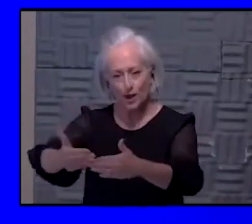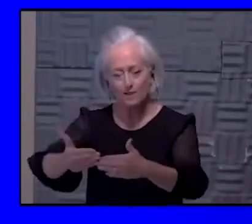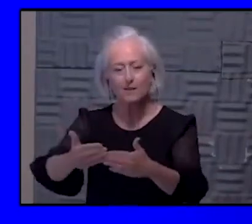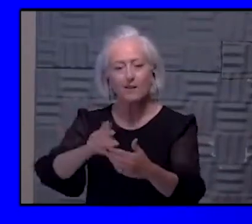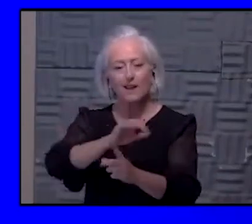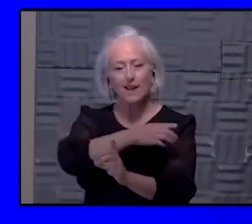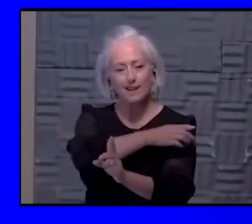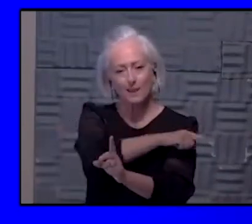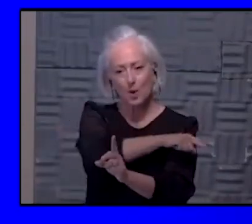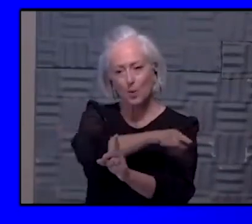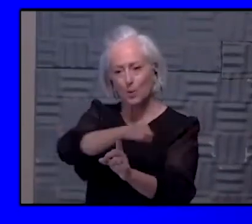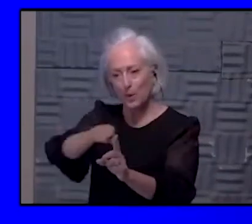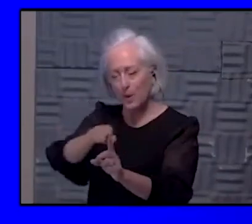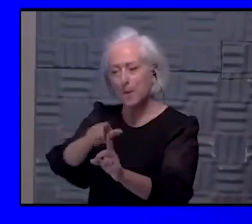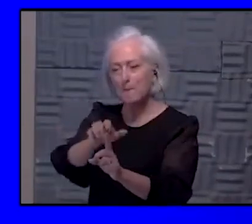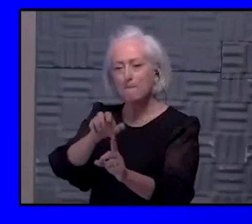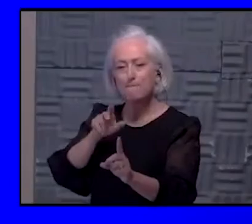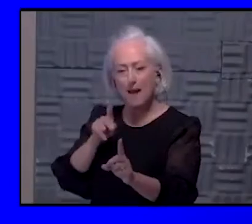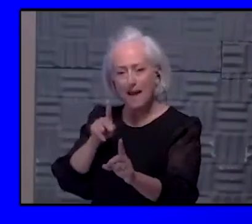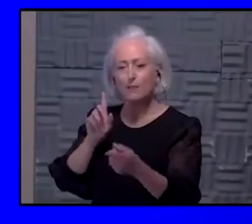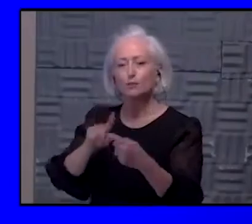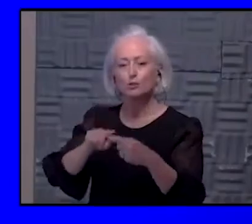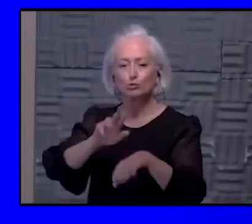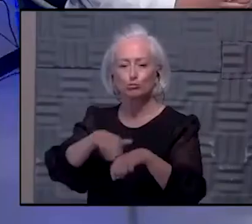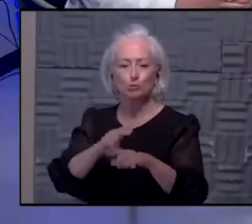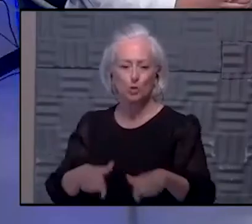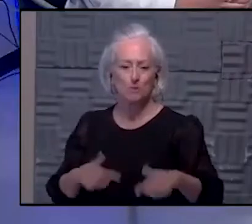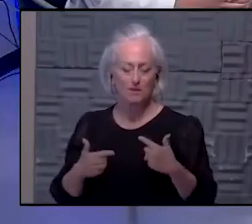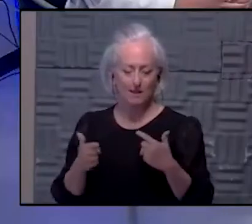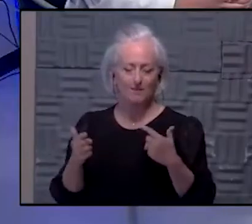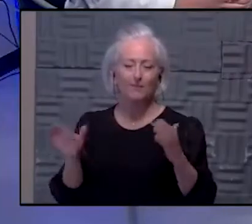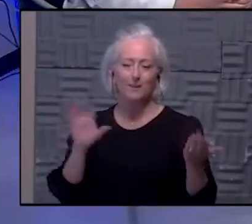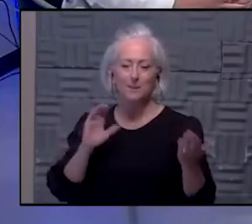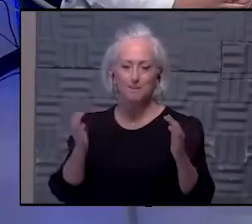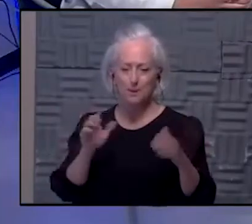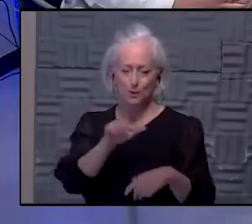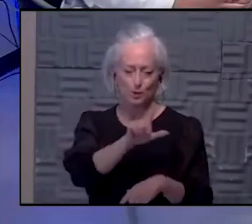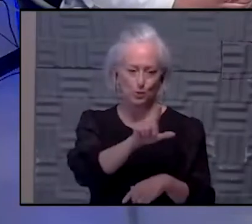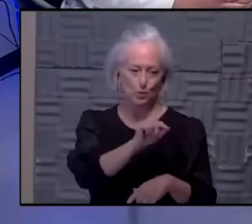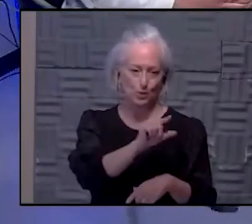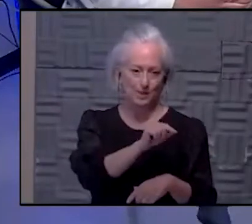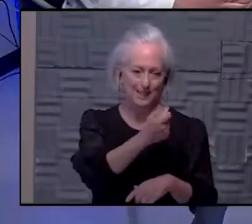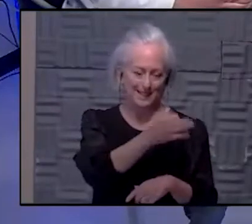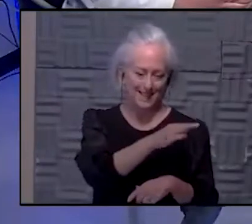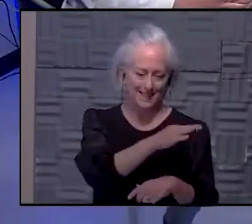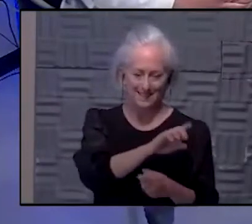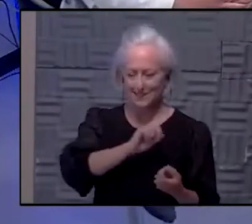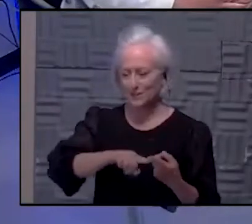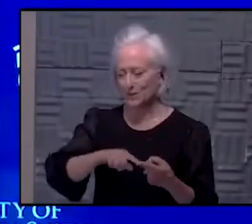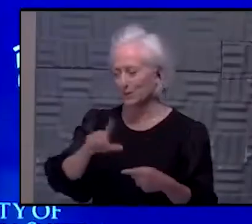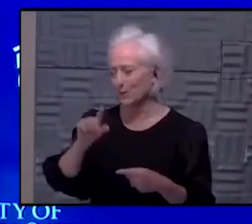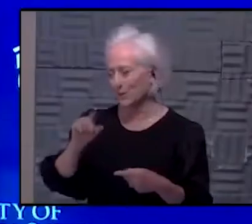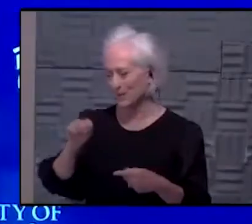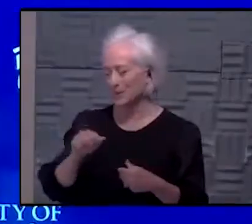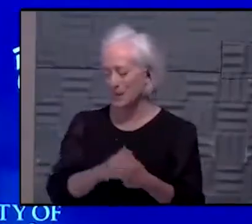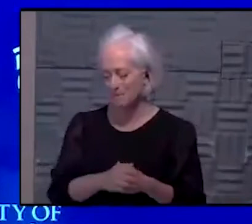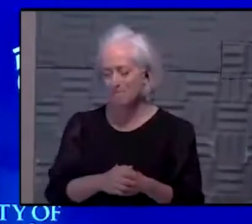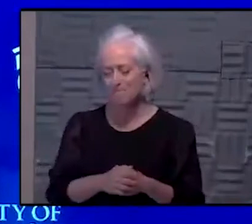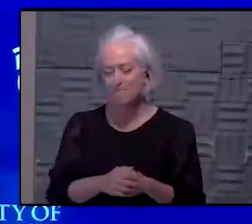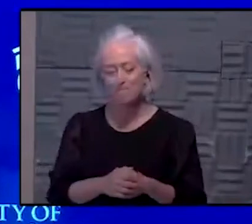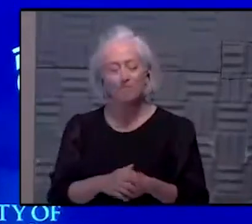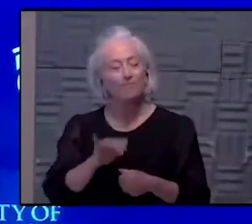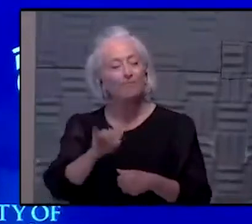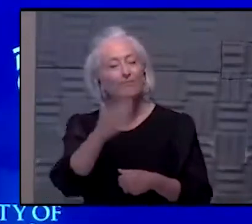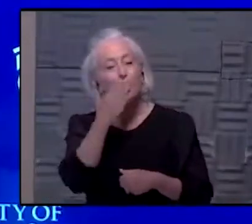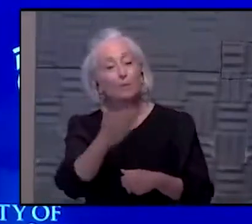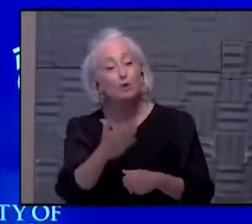2019 as opposed to things like they were in 2020. Well, you guys have all said it pretty darn well. What I wanted to just point out is